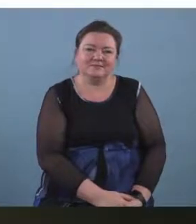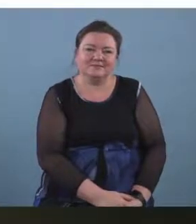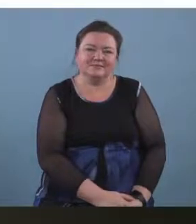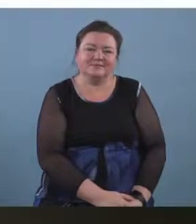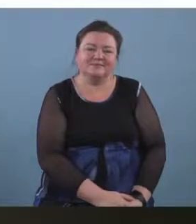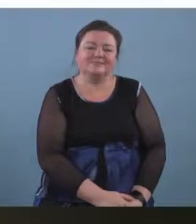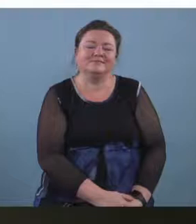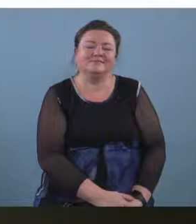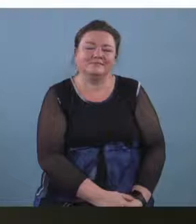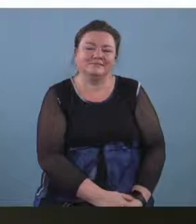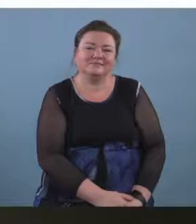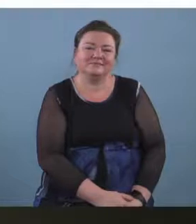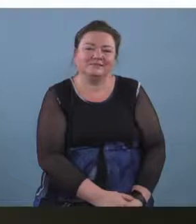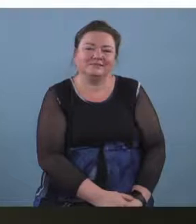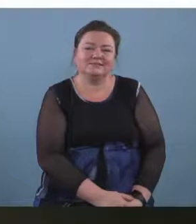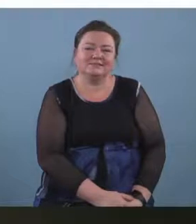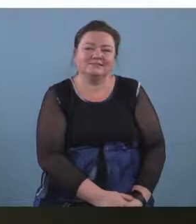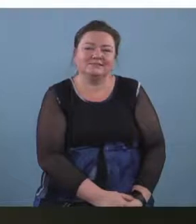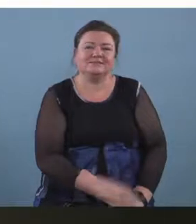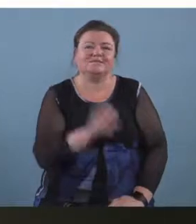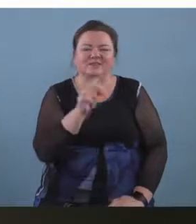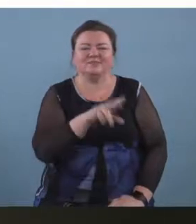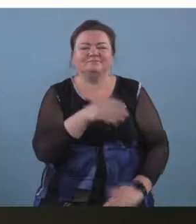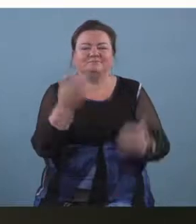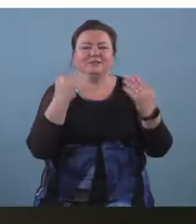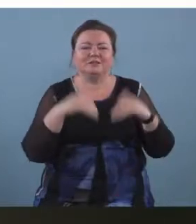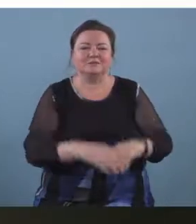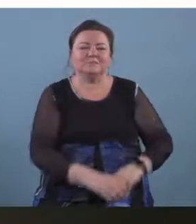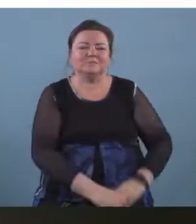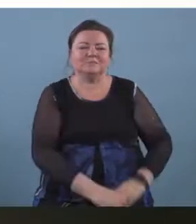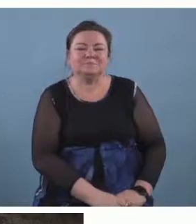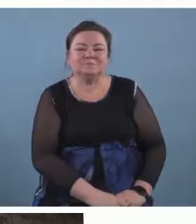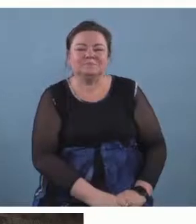okay um if we go to the next one i'll jump to that one